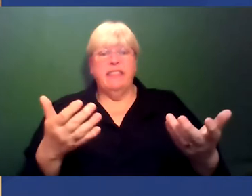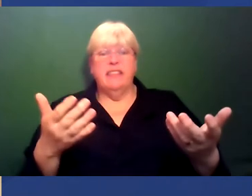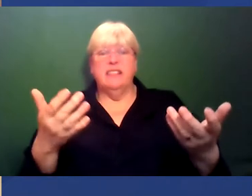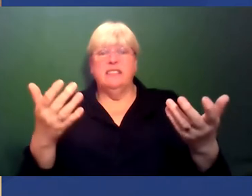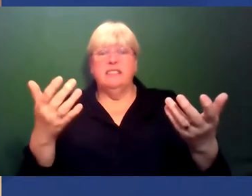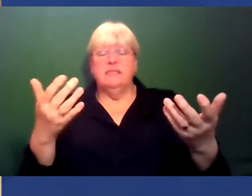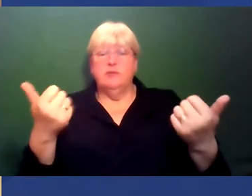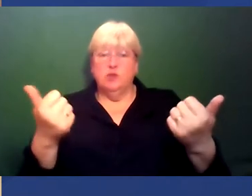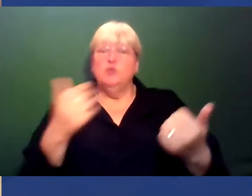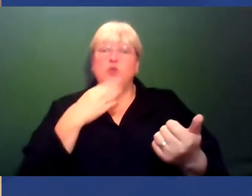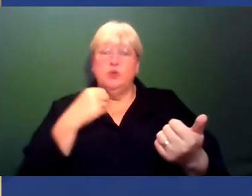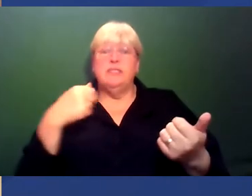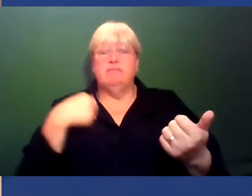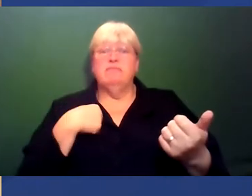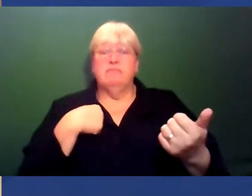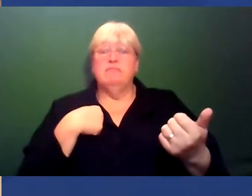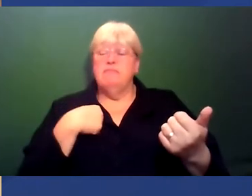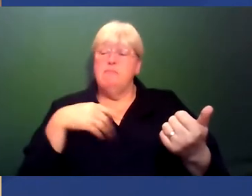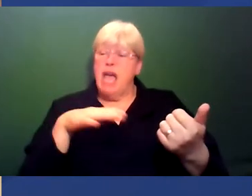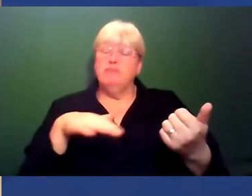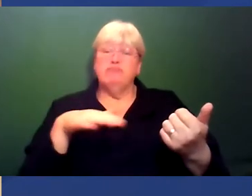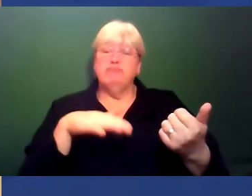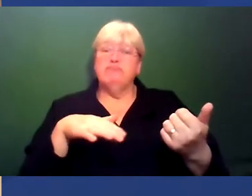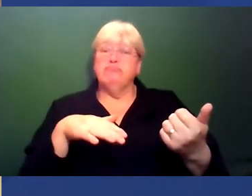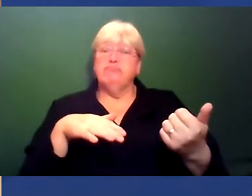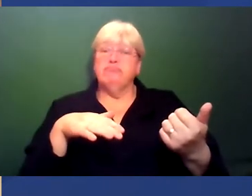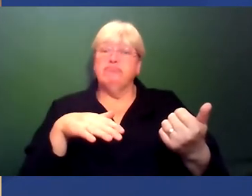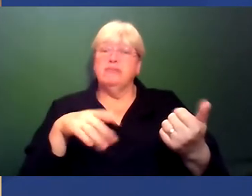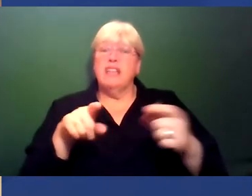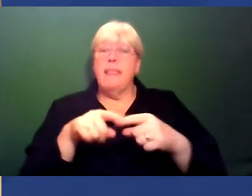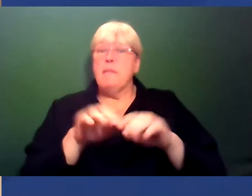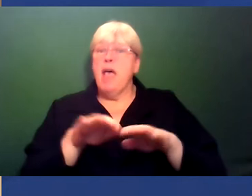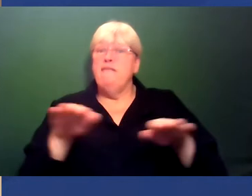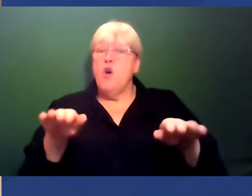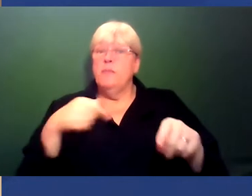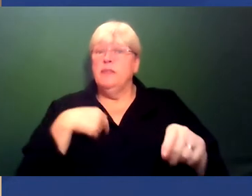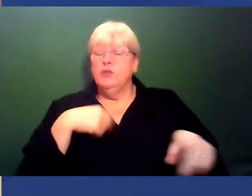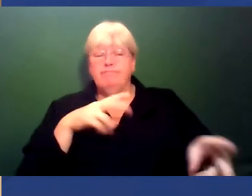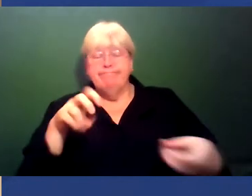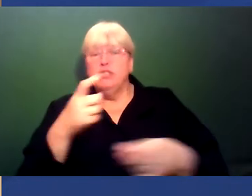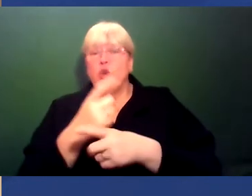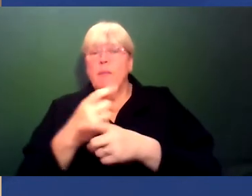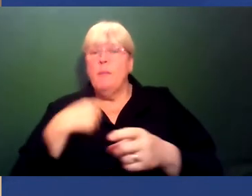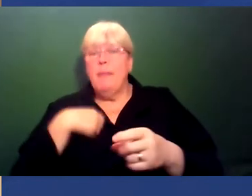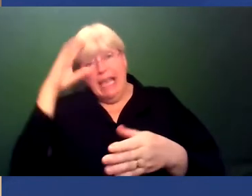use of my position and platform is to draw some of that fire and to talk about those experiences.